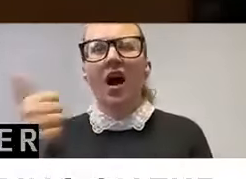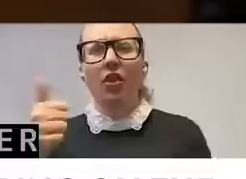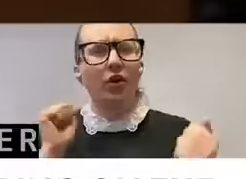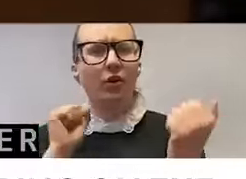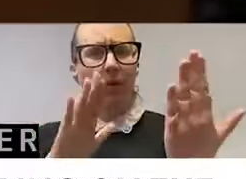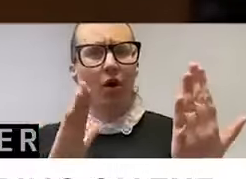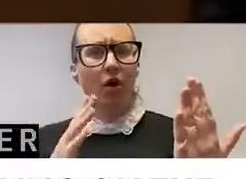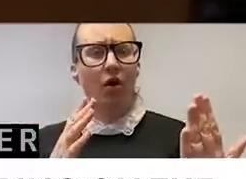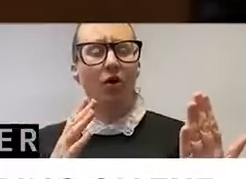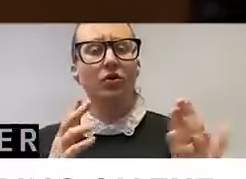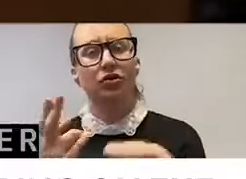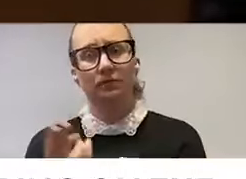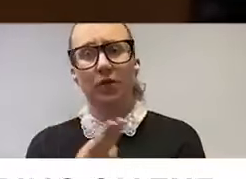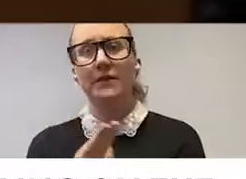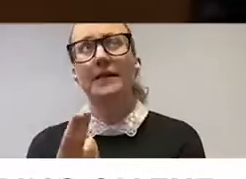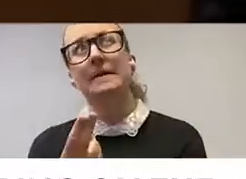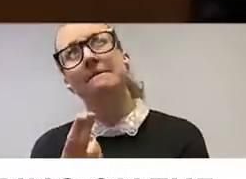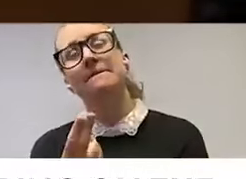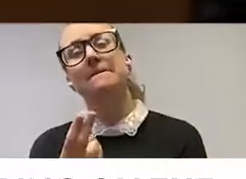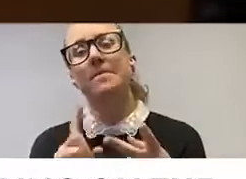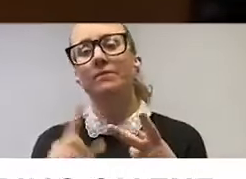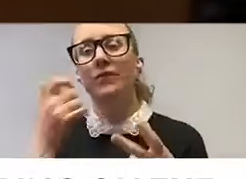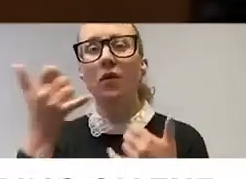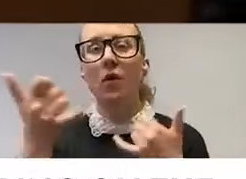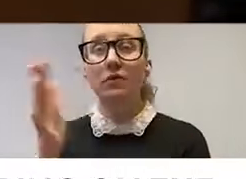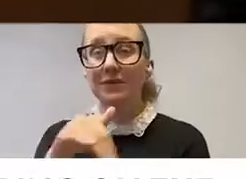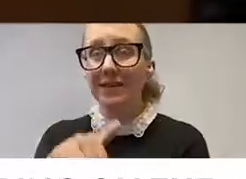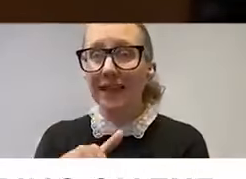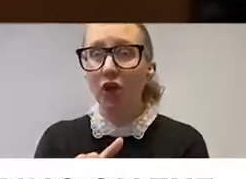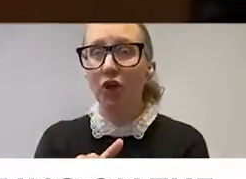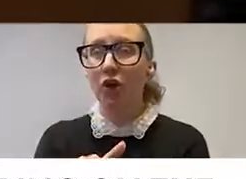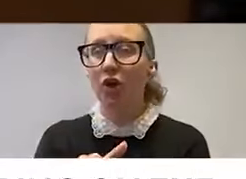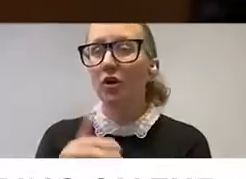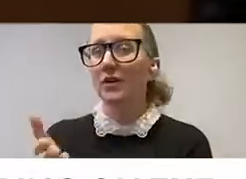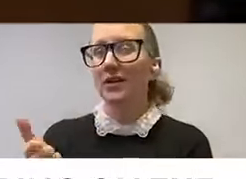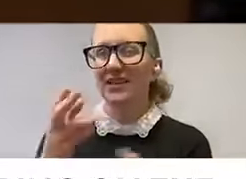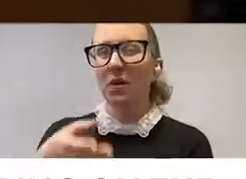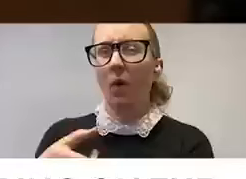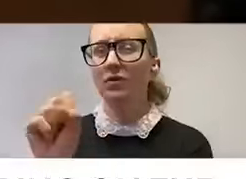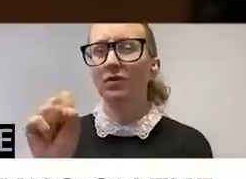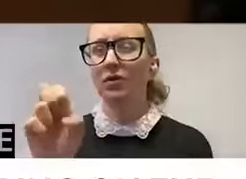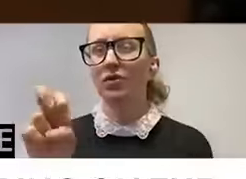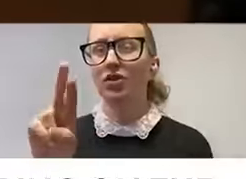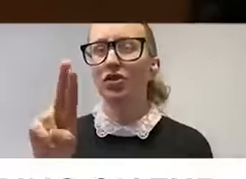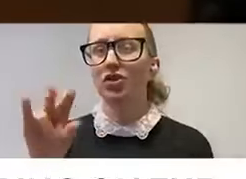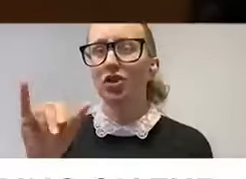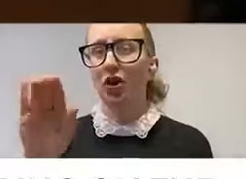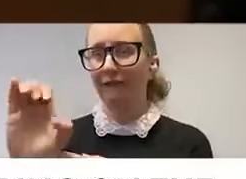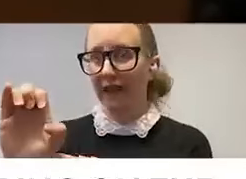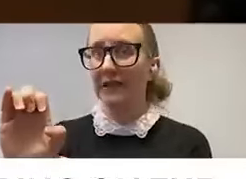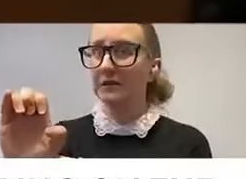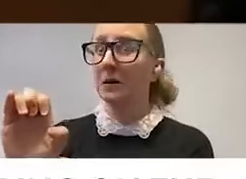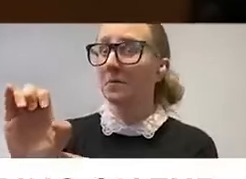of call center as service, and that one seems to have some promising